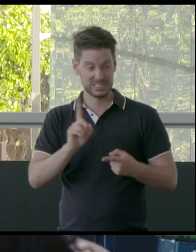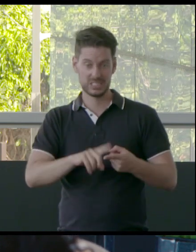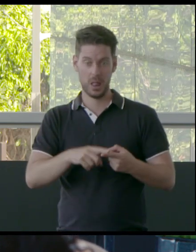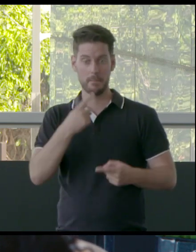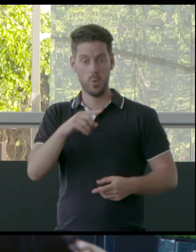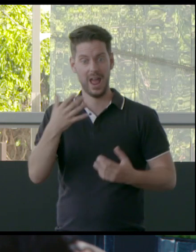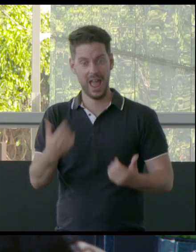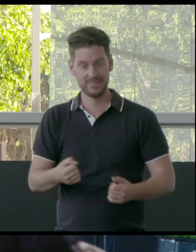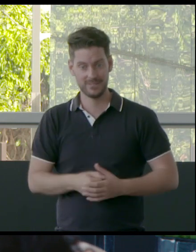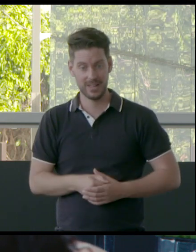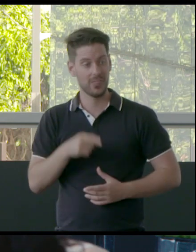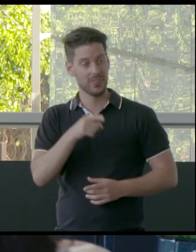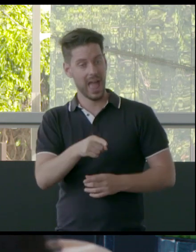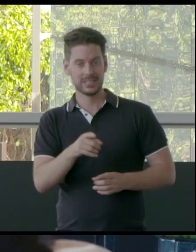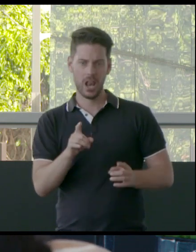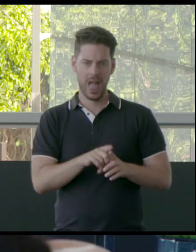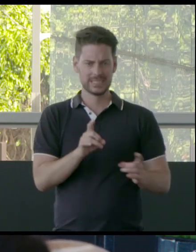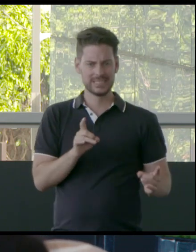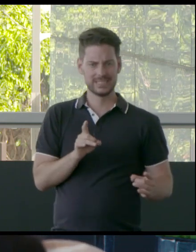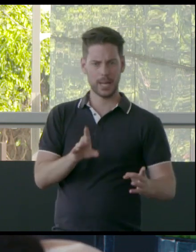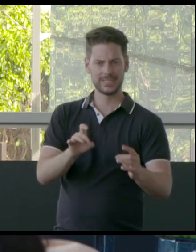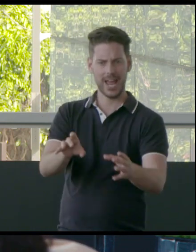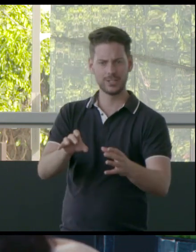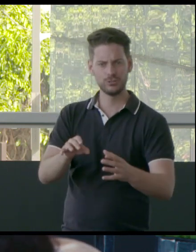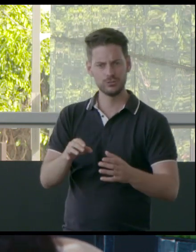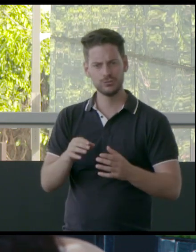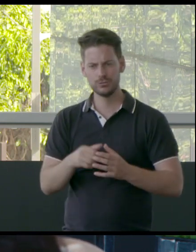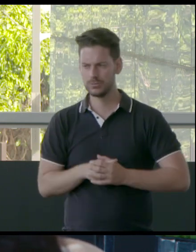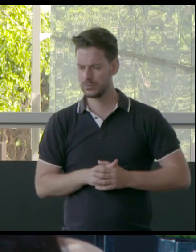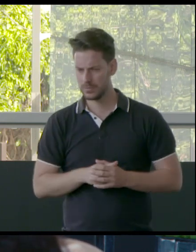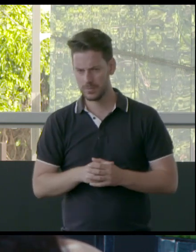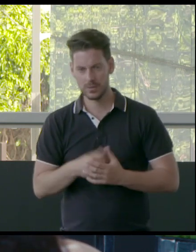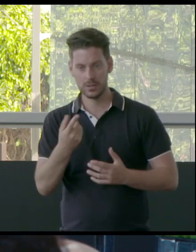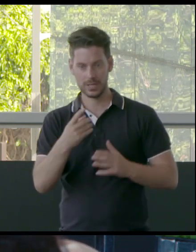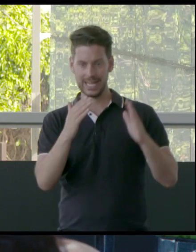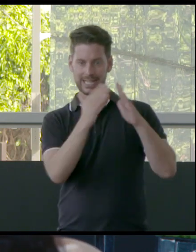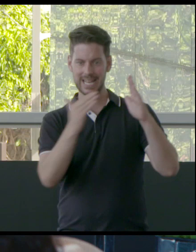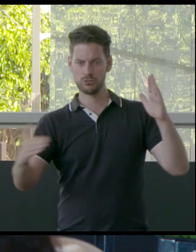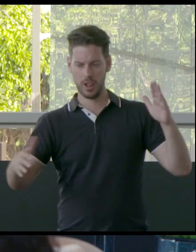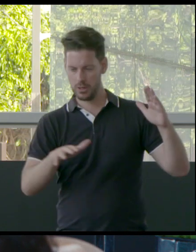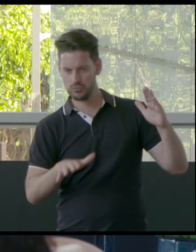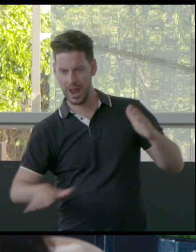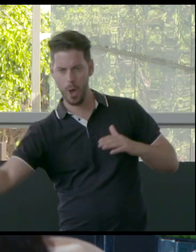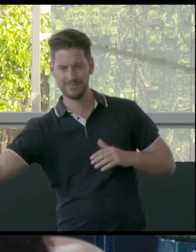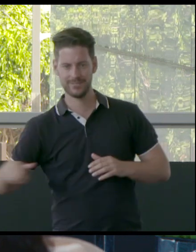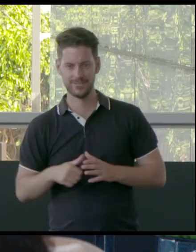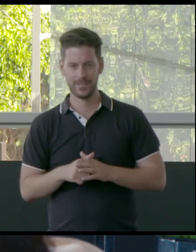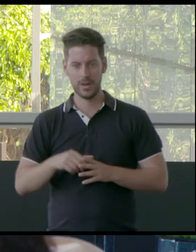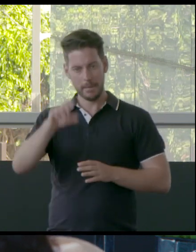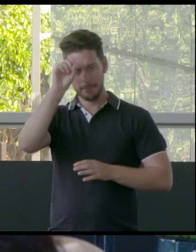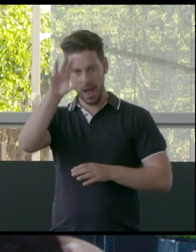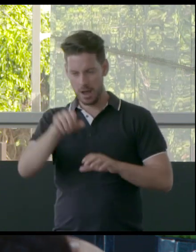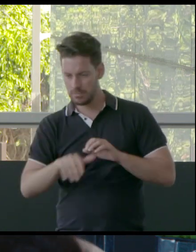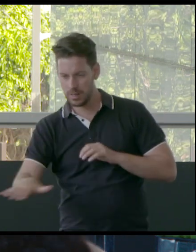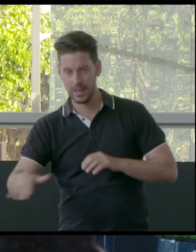a deliberate act of sabotage to this living entity, you know, when you've got runoff going from industrial, or, you know, mine sources or,